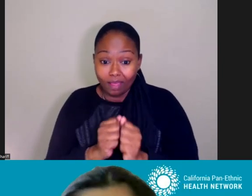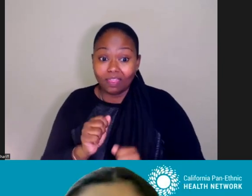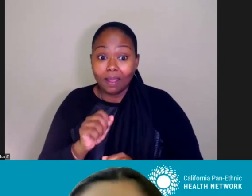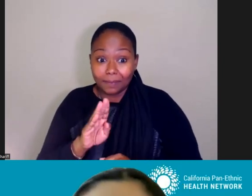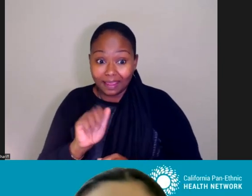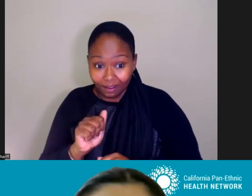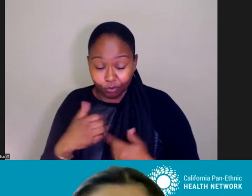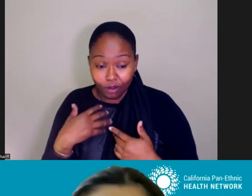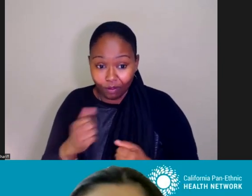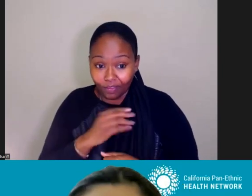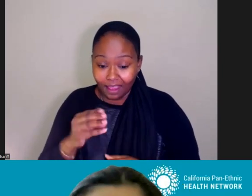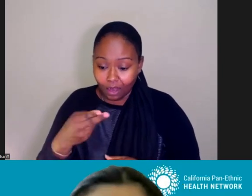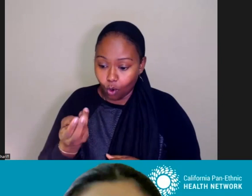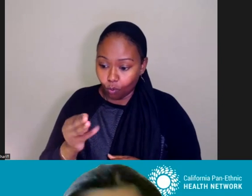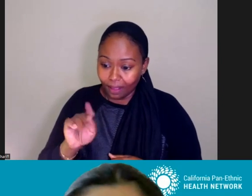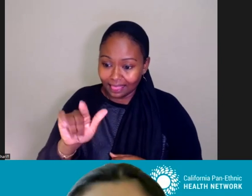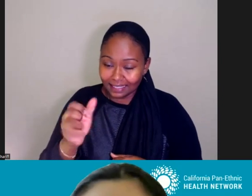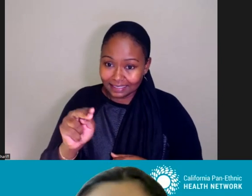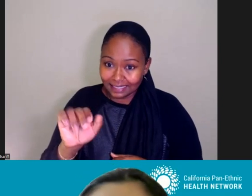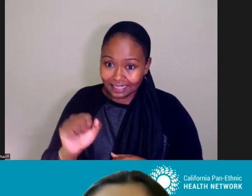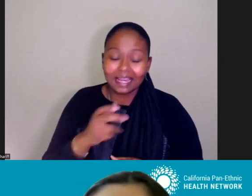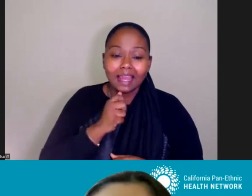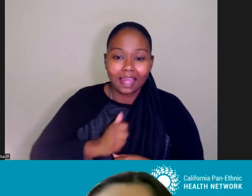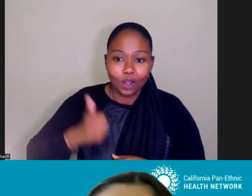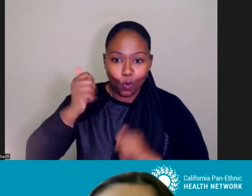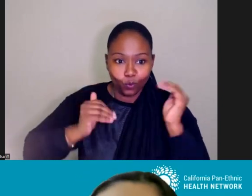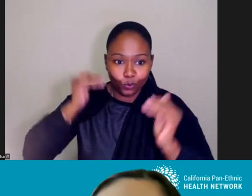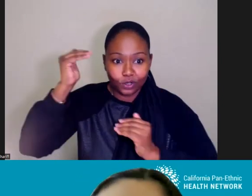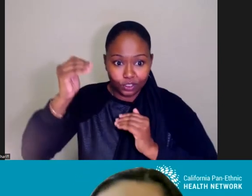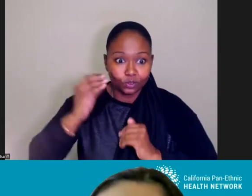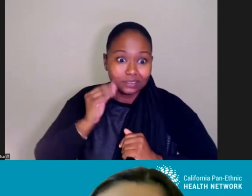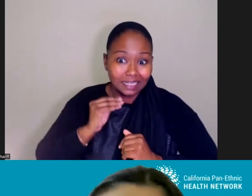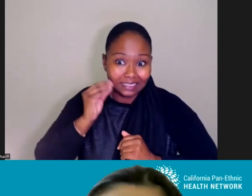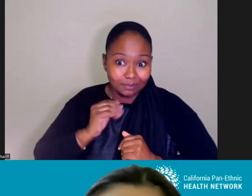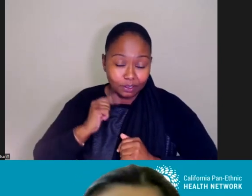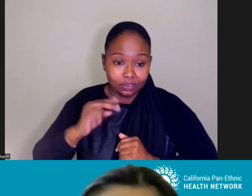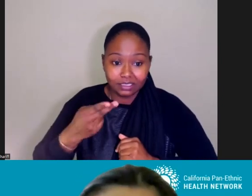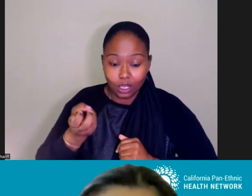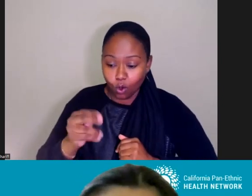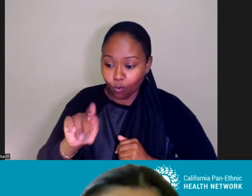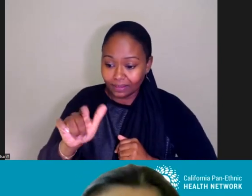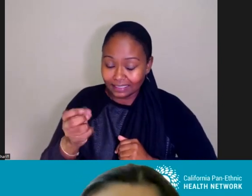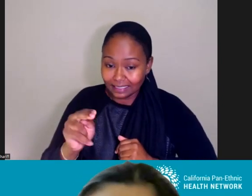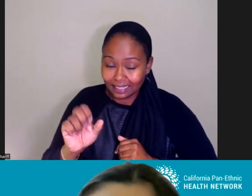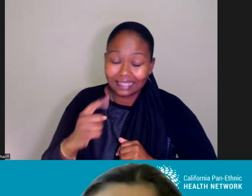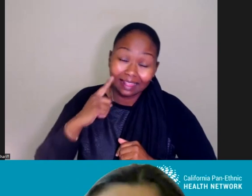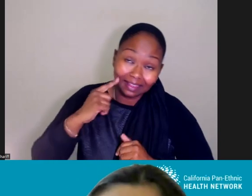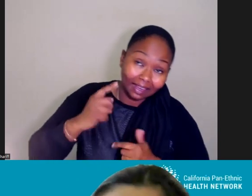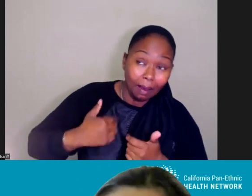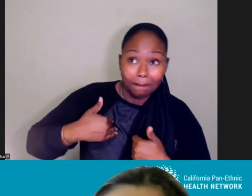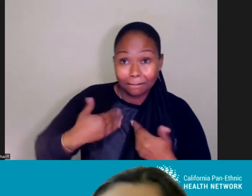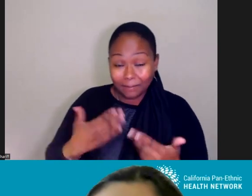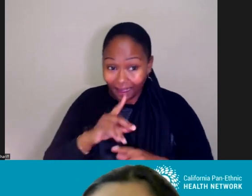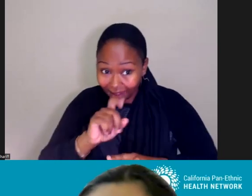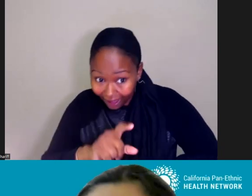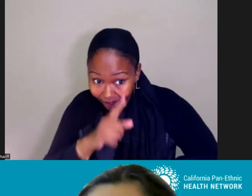homelessness and particularly when it comes to older adults experiencing homelessness, right? So I think my sort of ask for you in